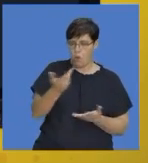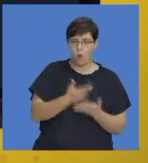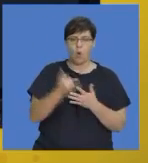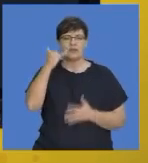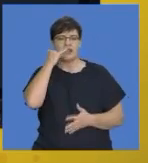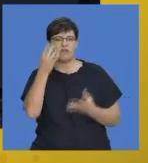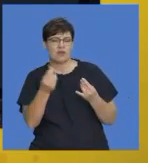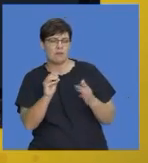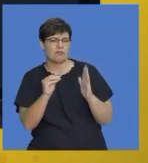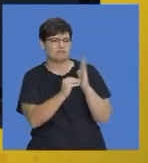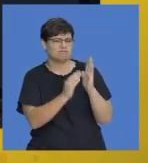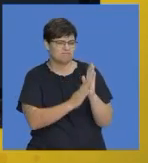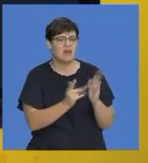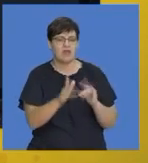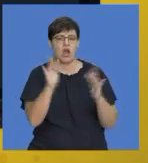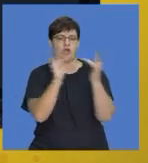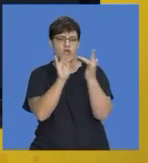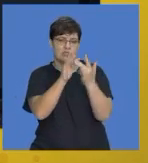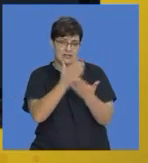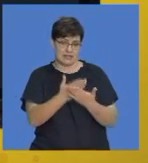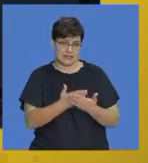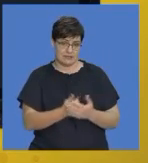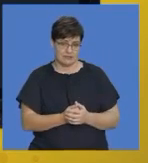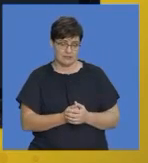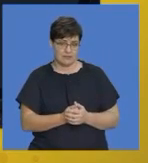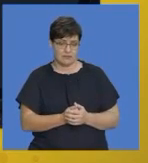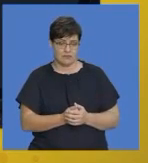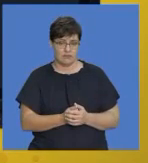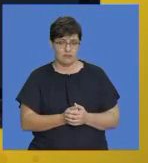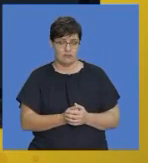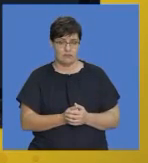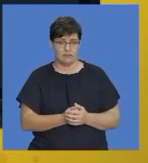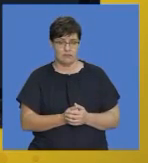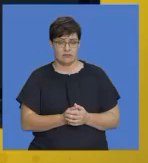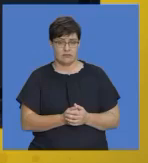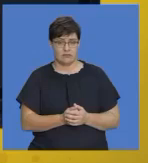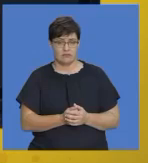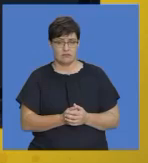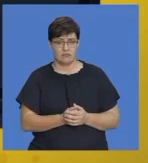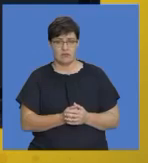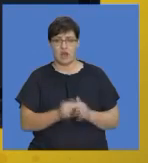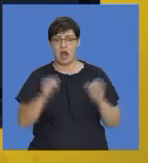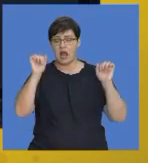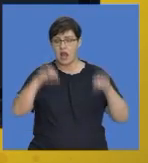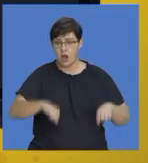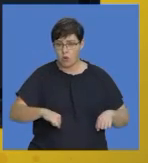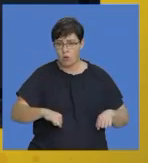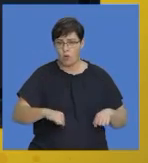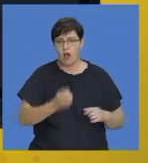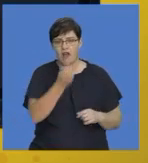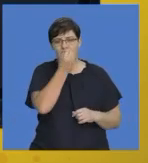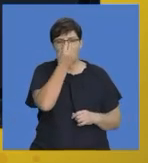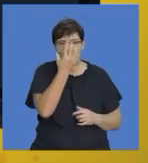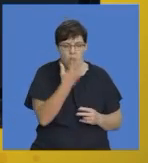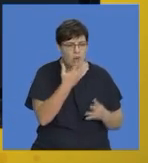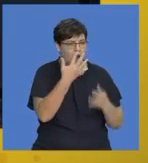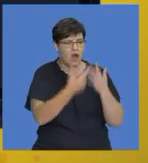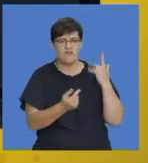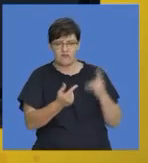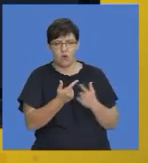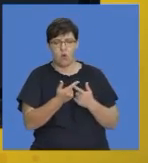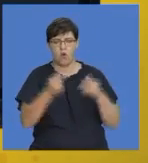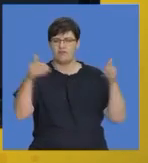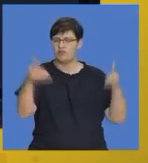or something of a person that they can contact. If people are allowed to bring through flower arrangements for the funeral,